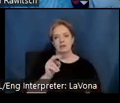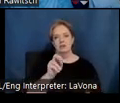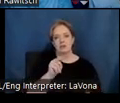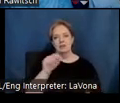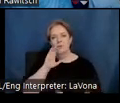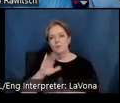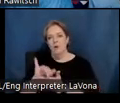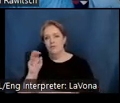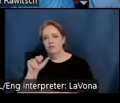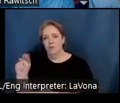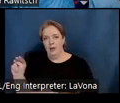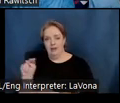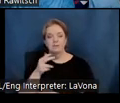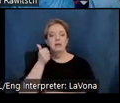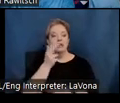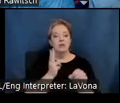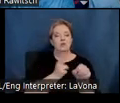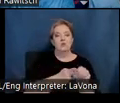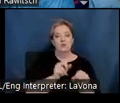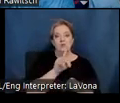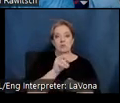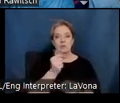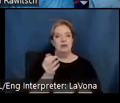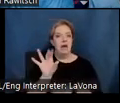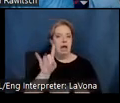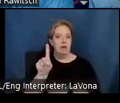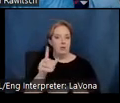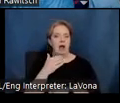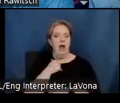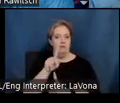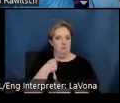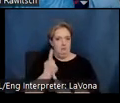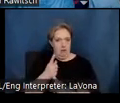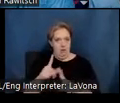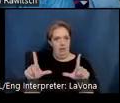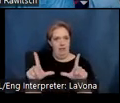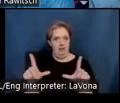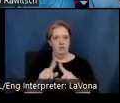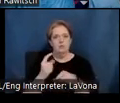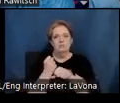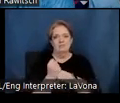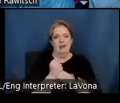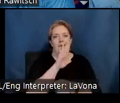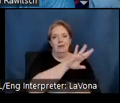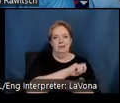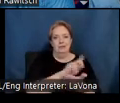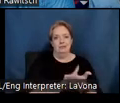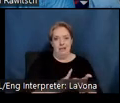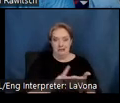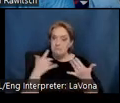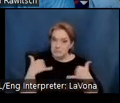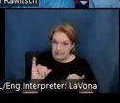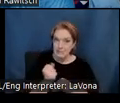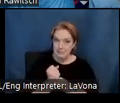the studio in 1981 and holds an exclusive license to produce the original Malouf designs, which are still being made.